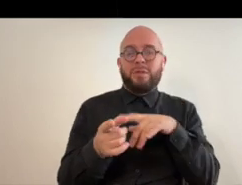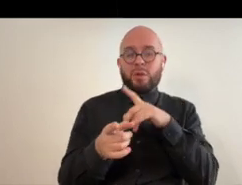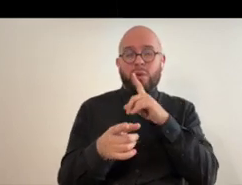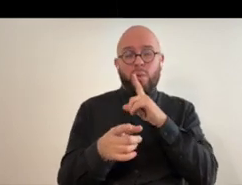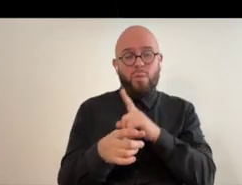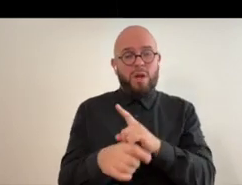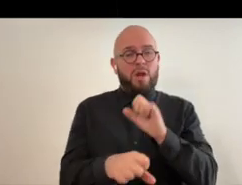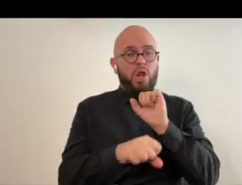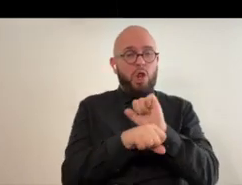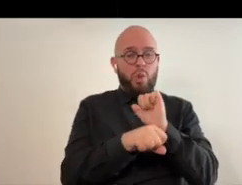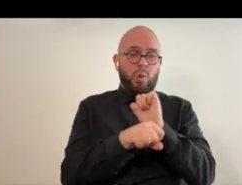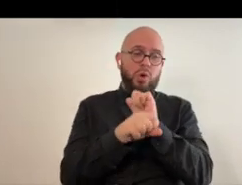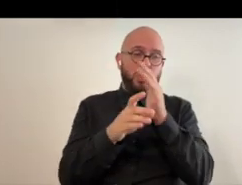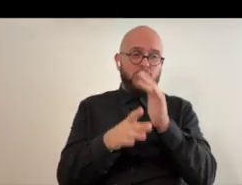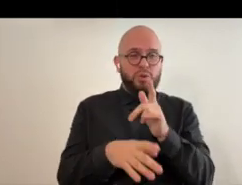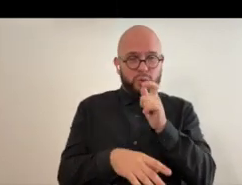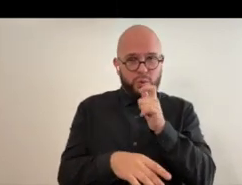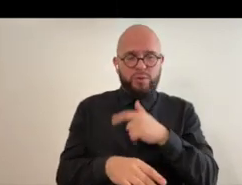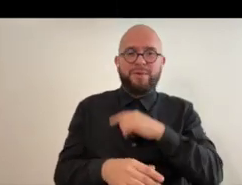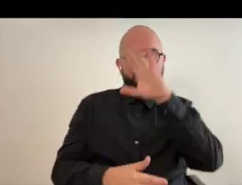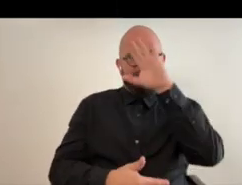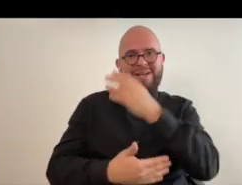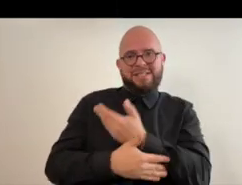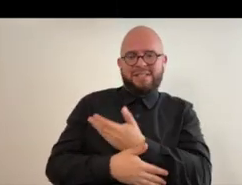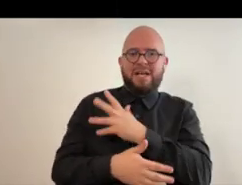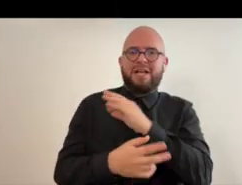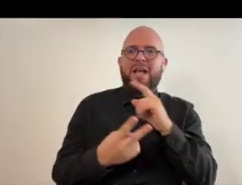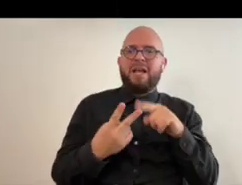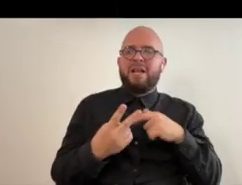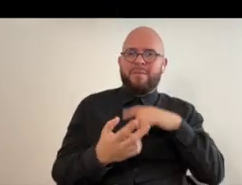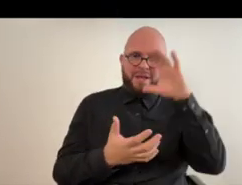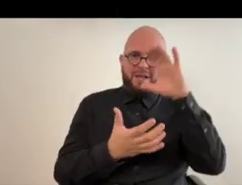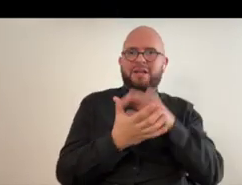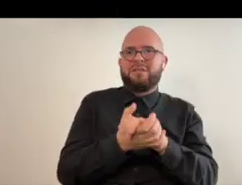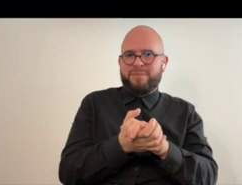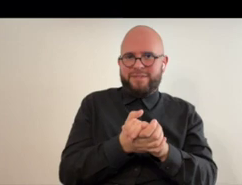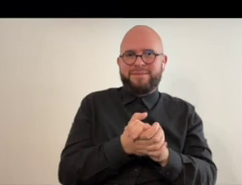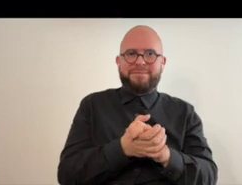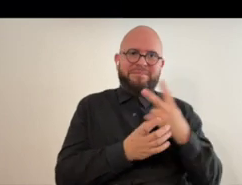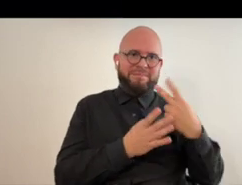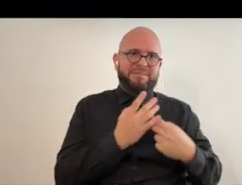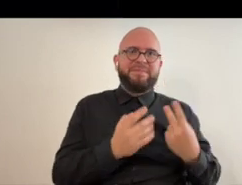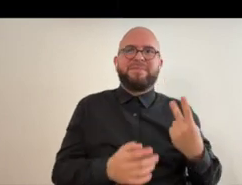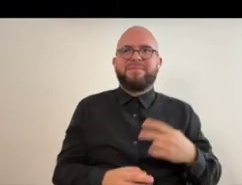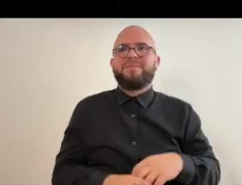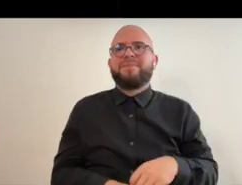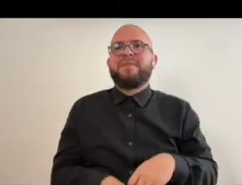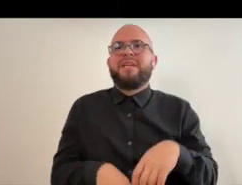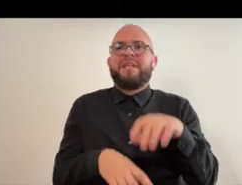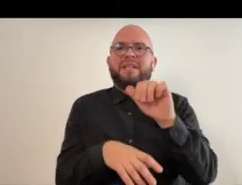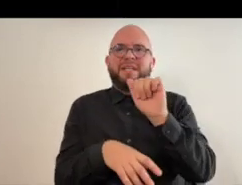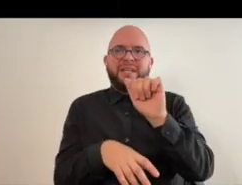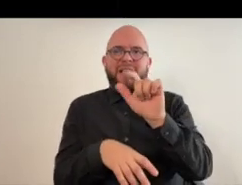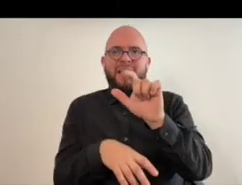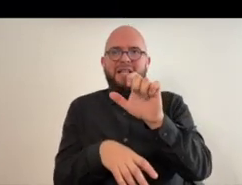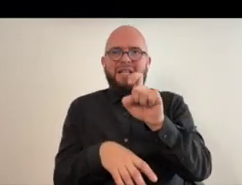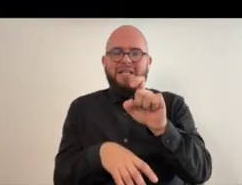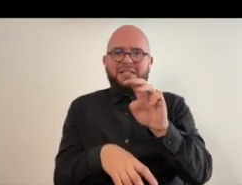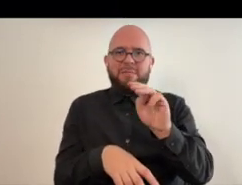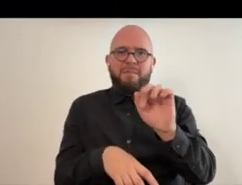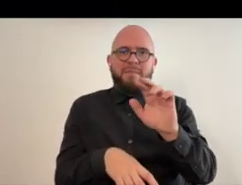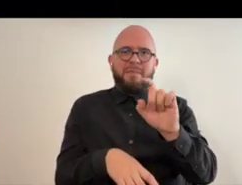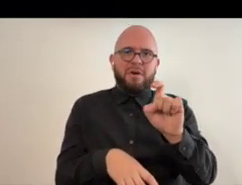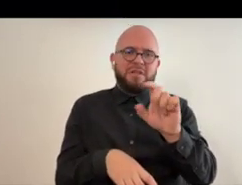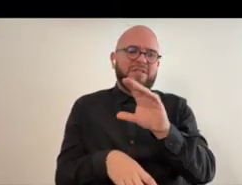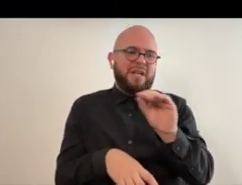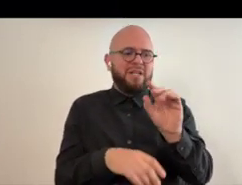from the side but the the real worker bees in this uh my son and my husband so alex